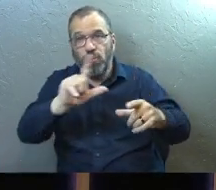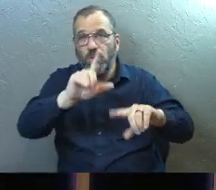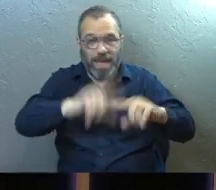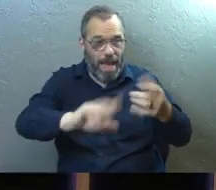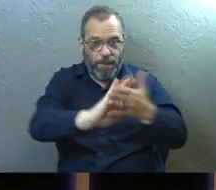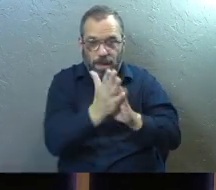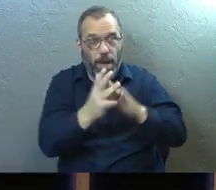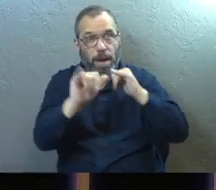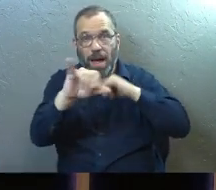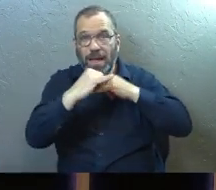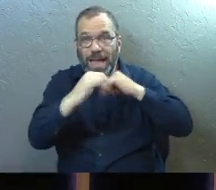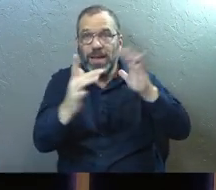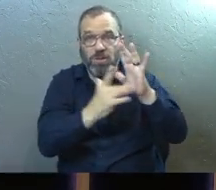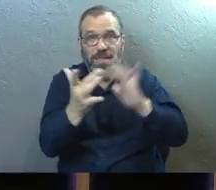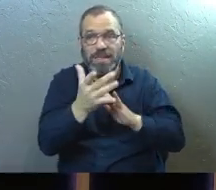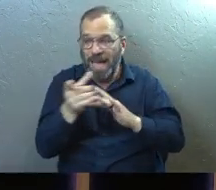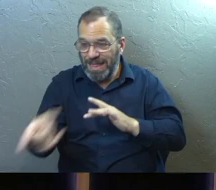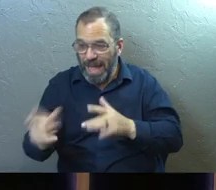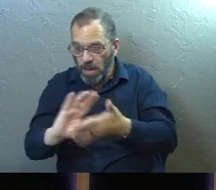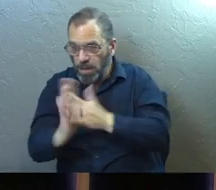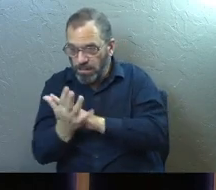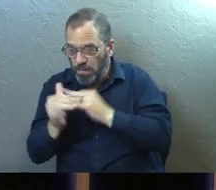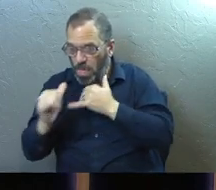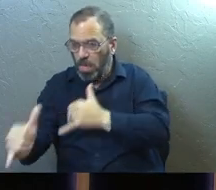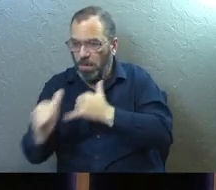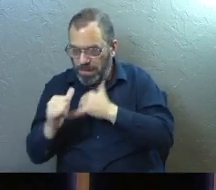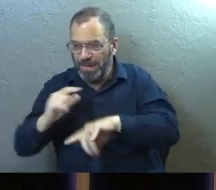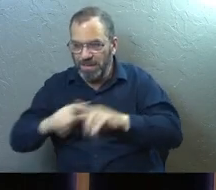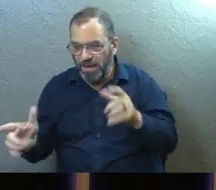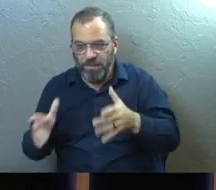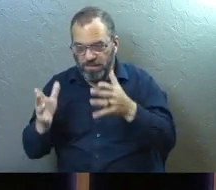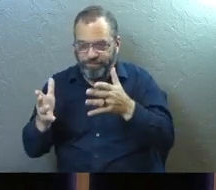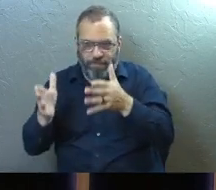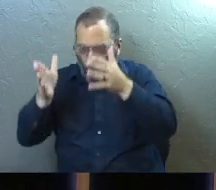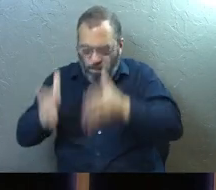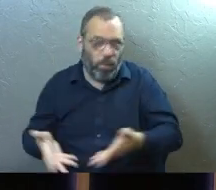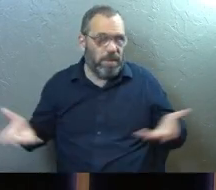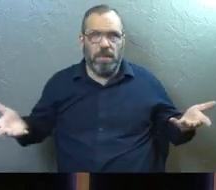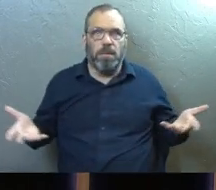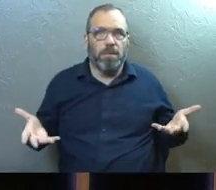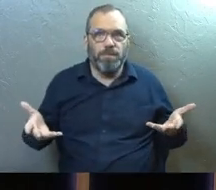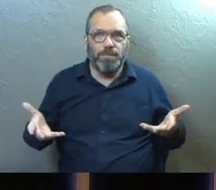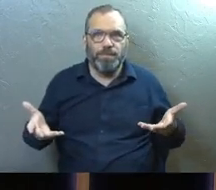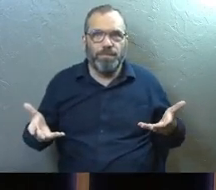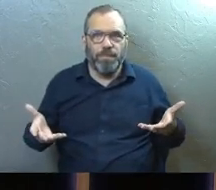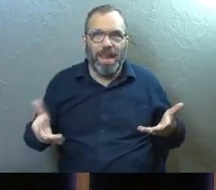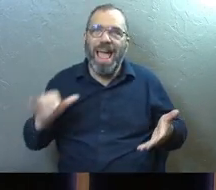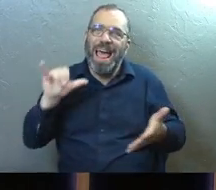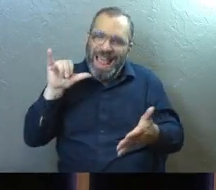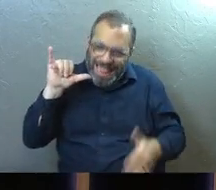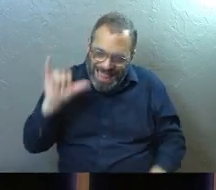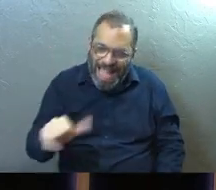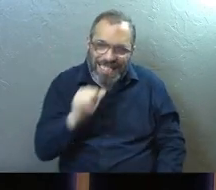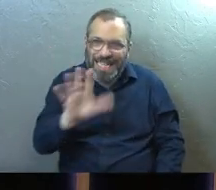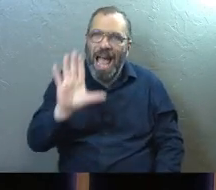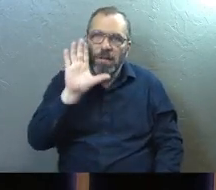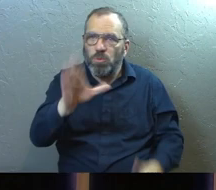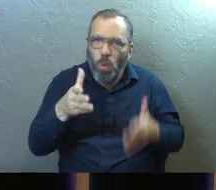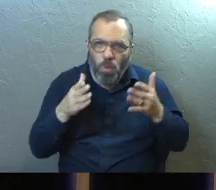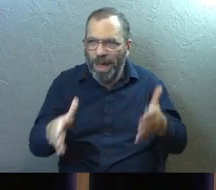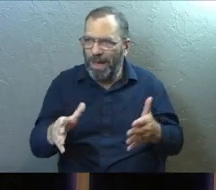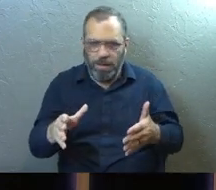image of who Jesus is, they're changing you into a very, very different image. That's not the way for you.